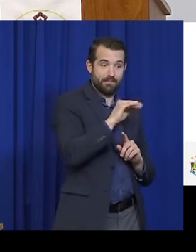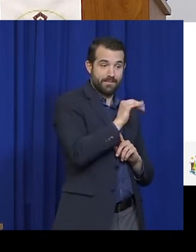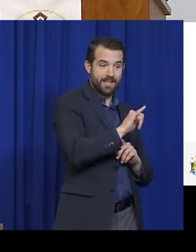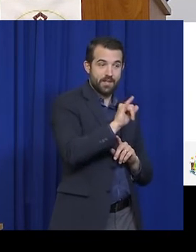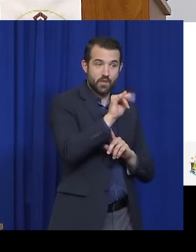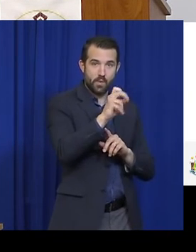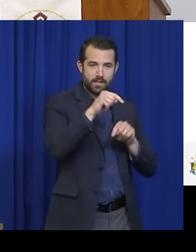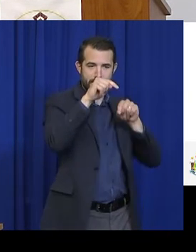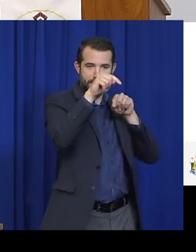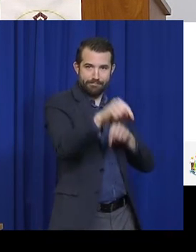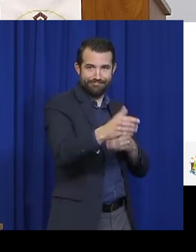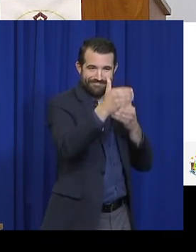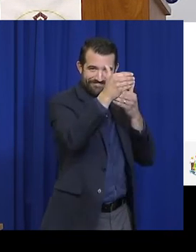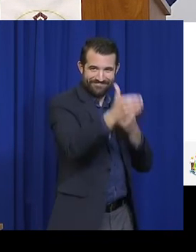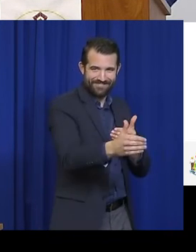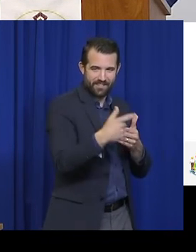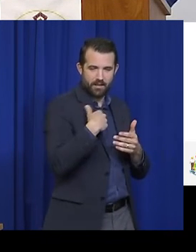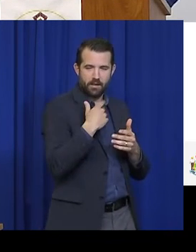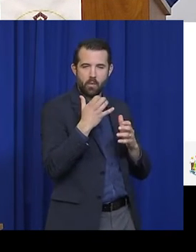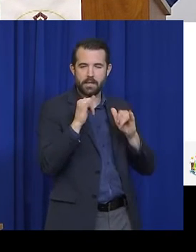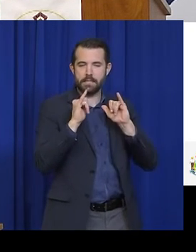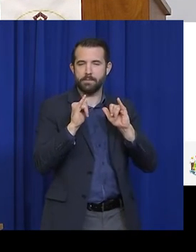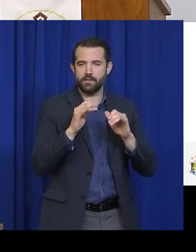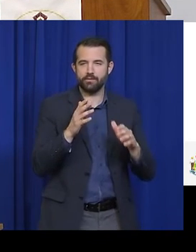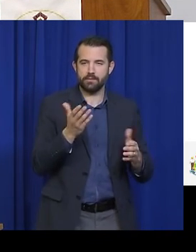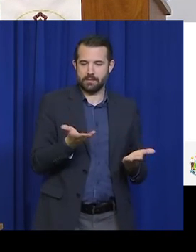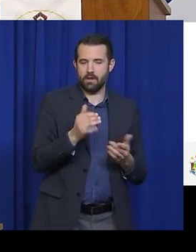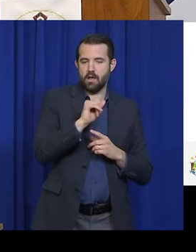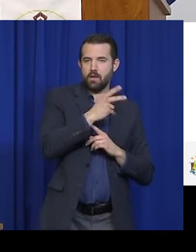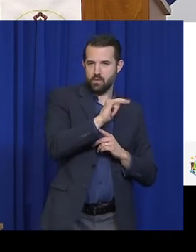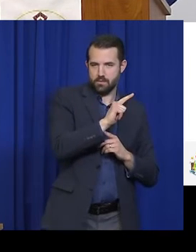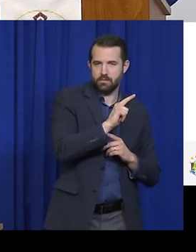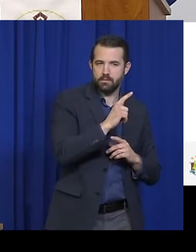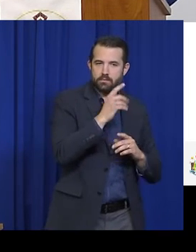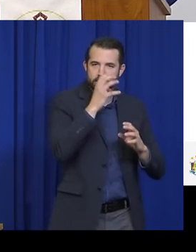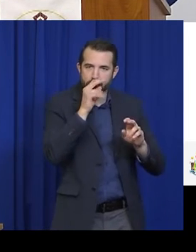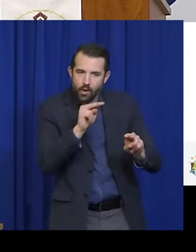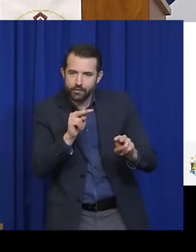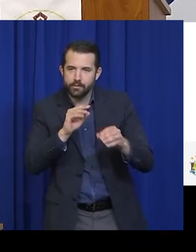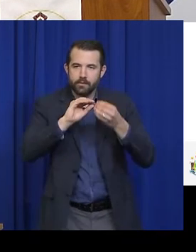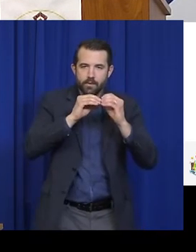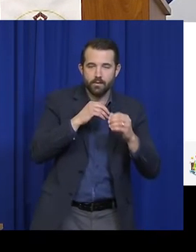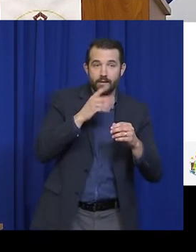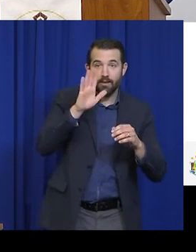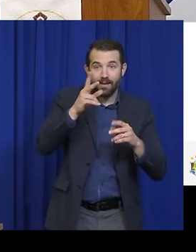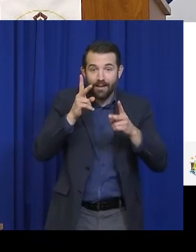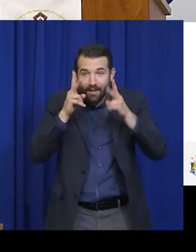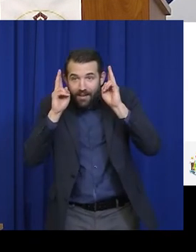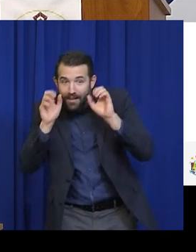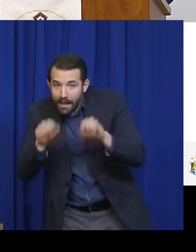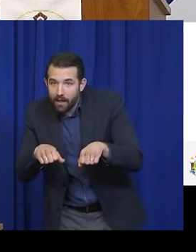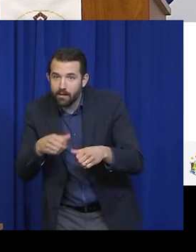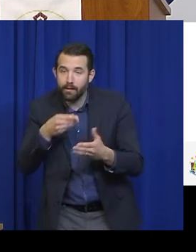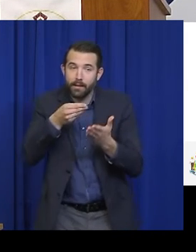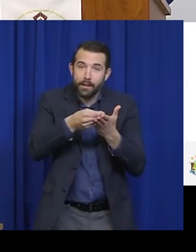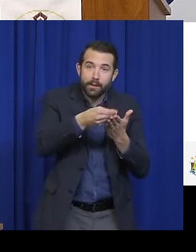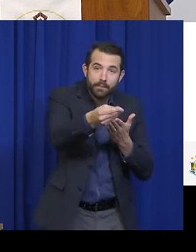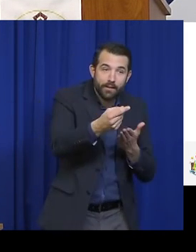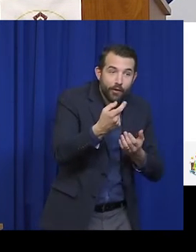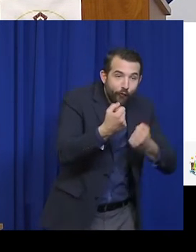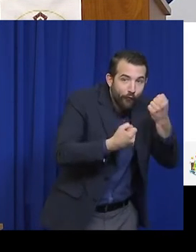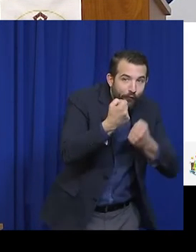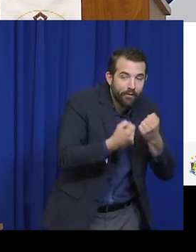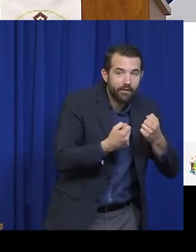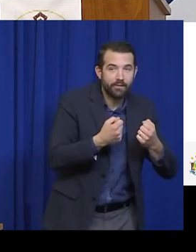added precautions, take your pet to the groomer, get a haircut, buy a car, worship in your car